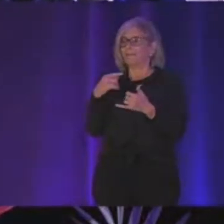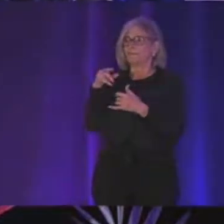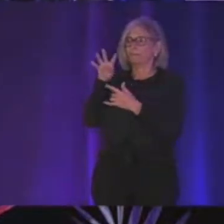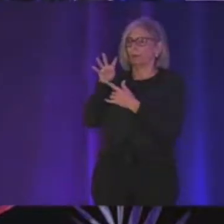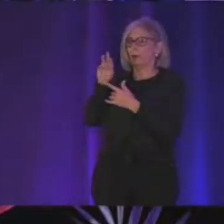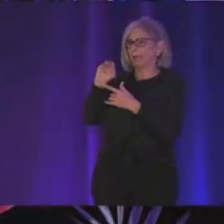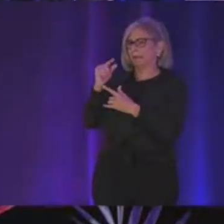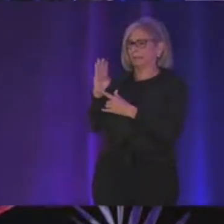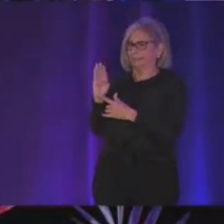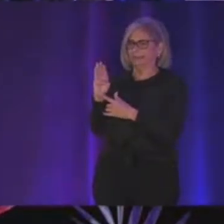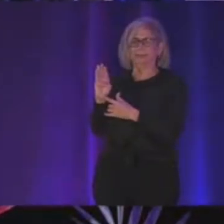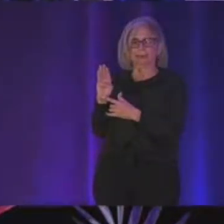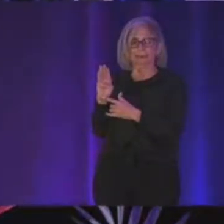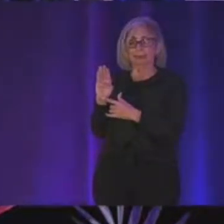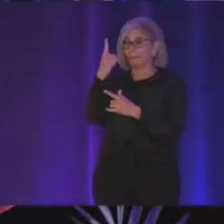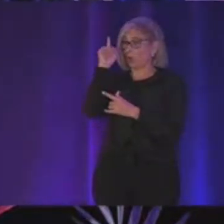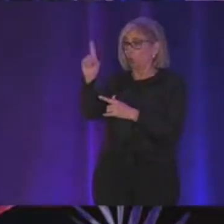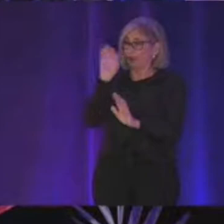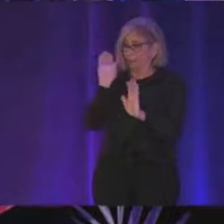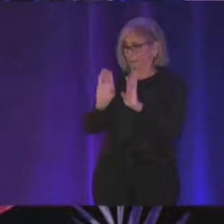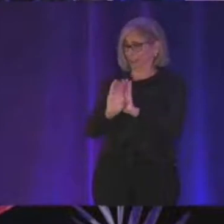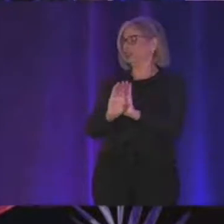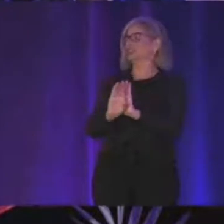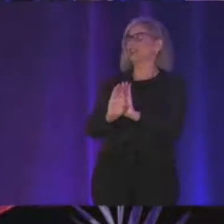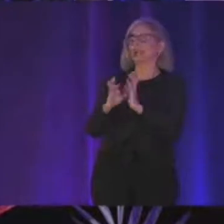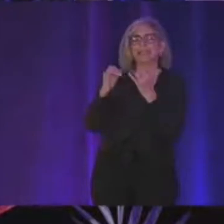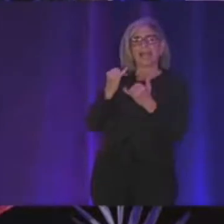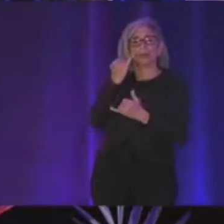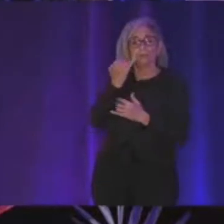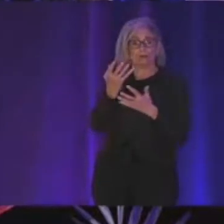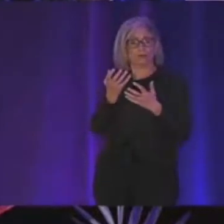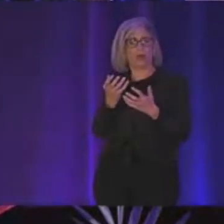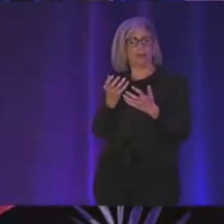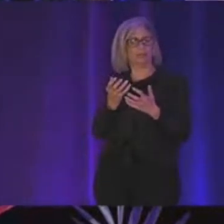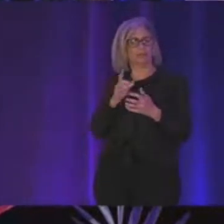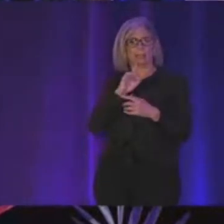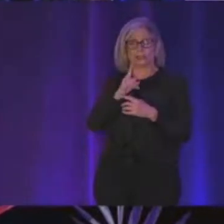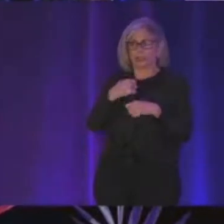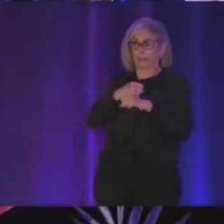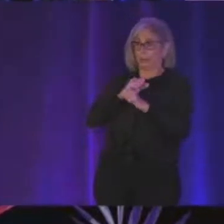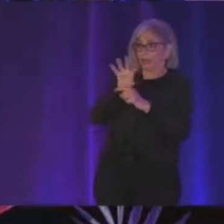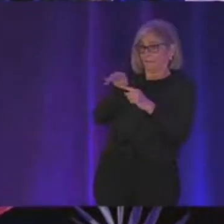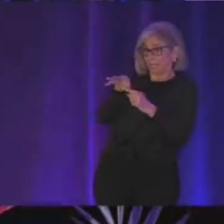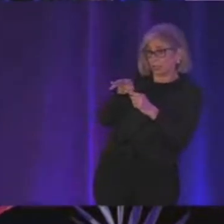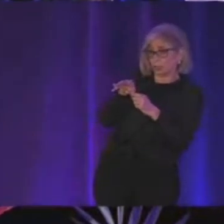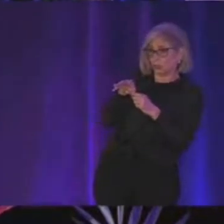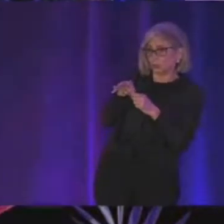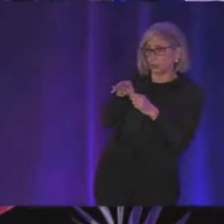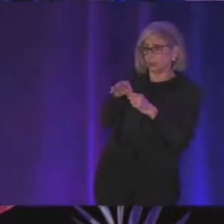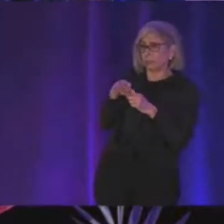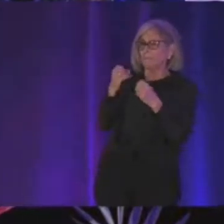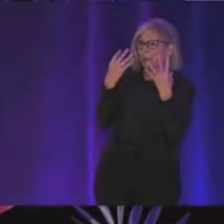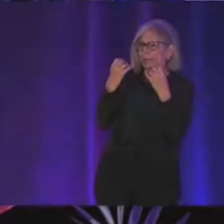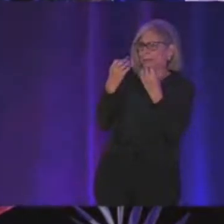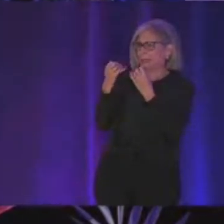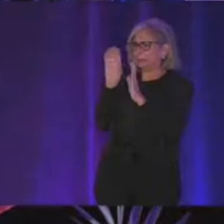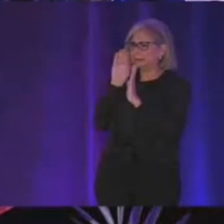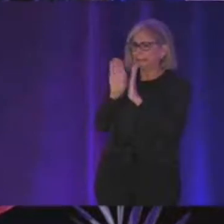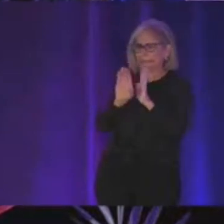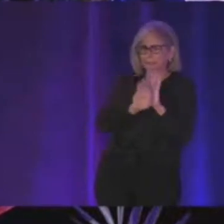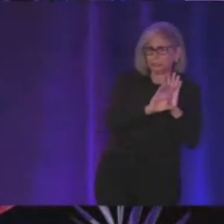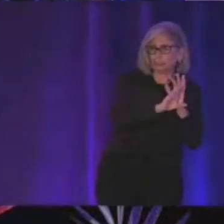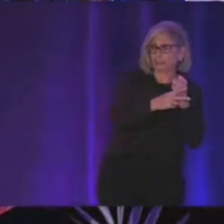and so this is just for one image and now if you want to actually make a video you need to have like many images per second